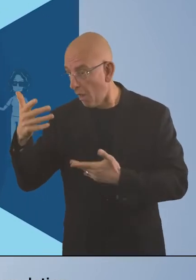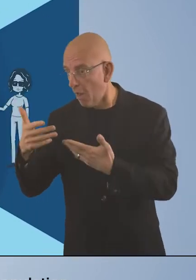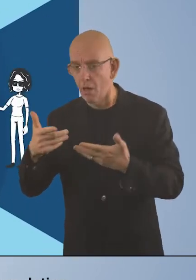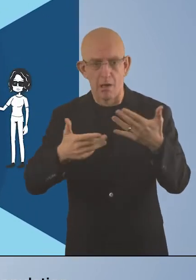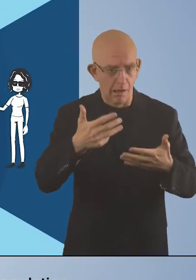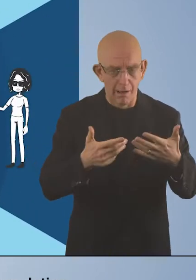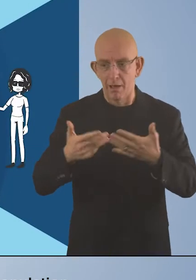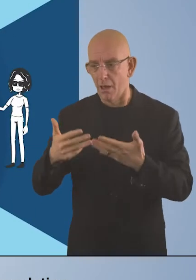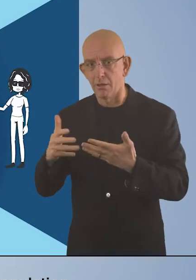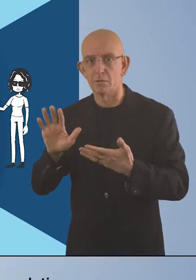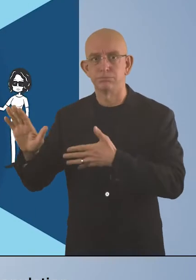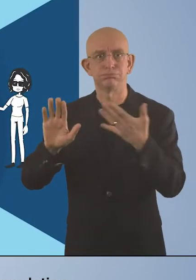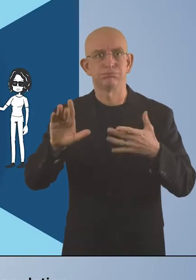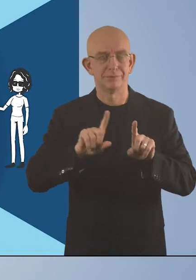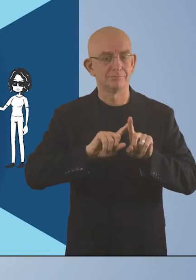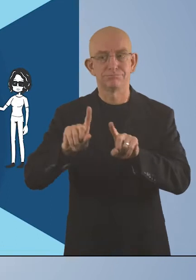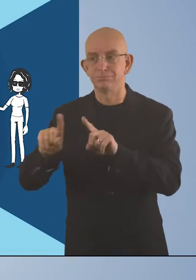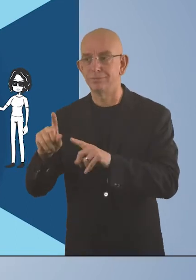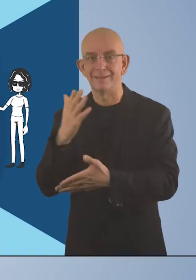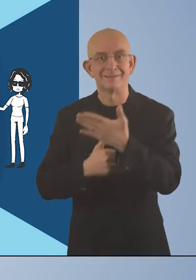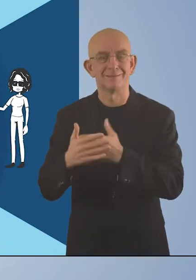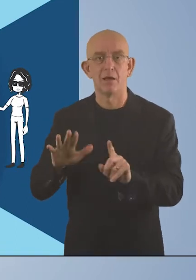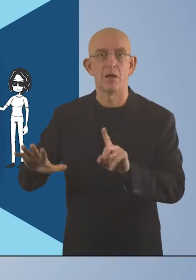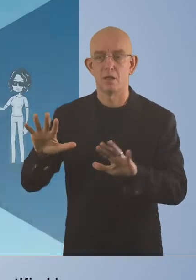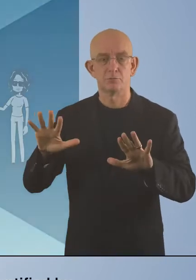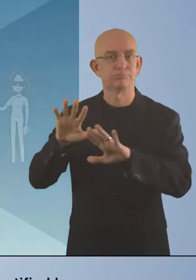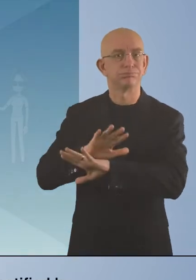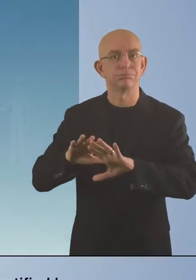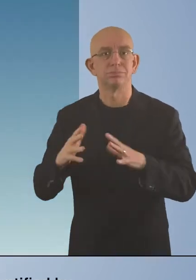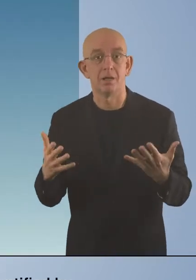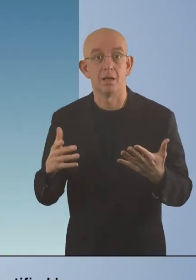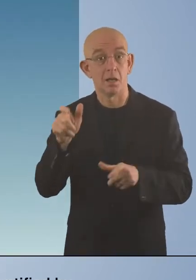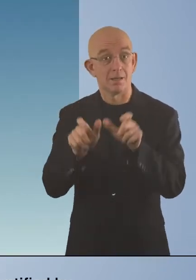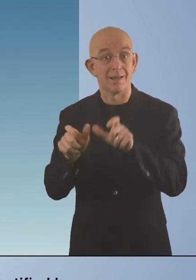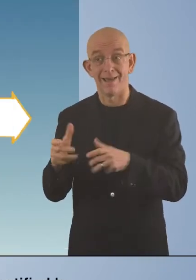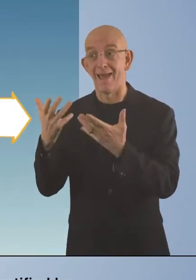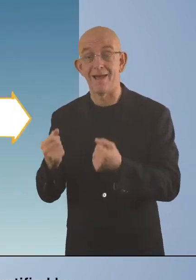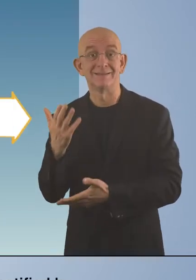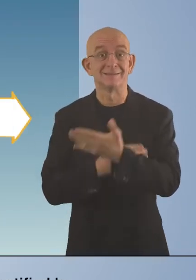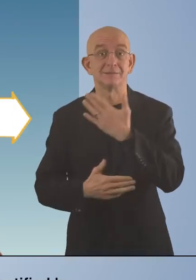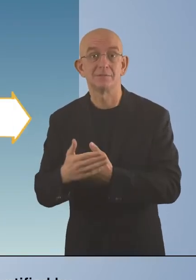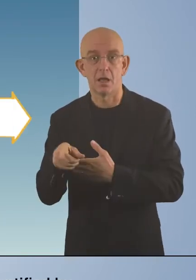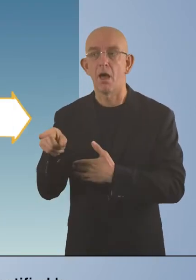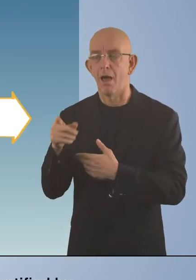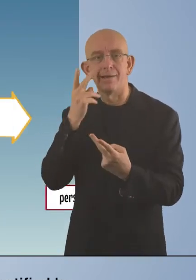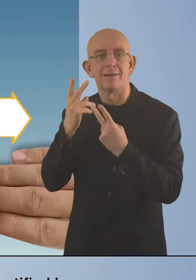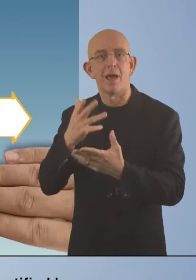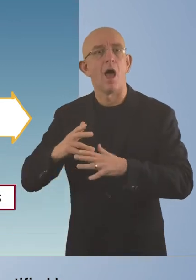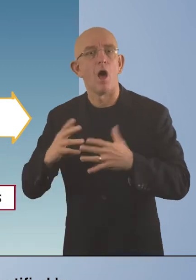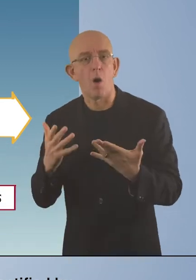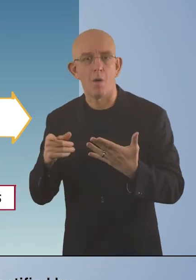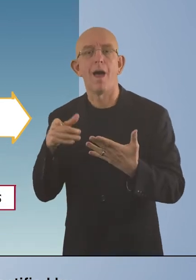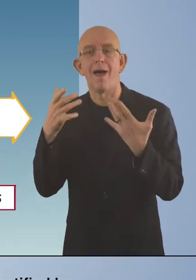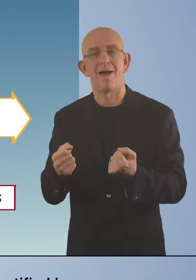population with disabilities, but many. The population with disabilities is identified by picking a cut-off